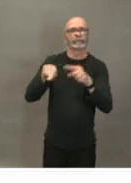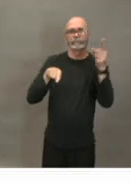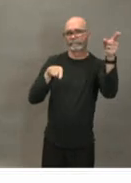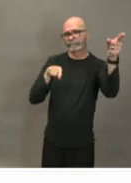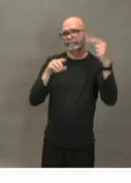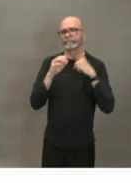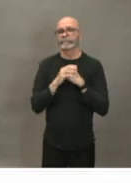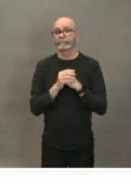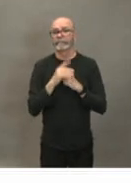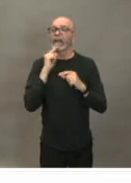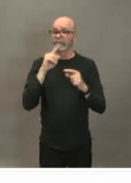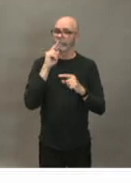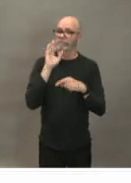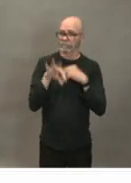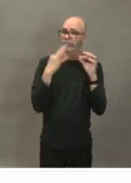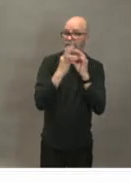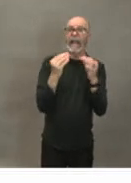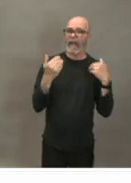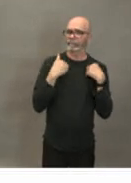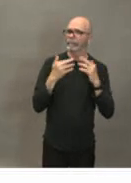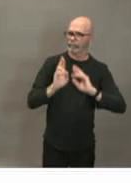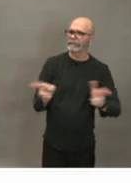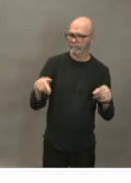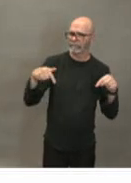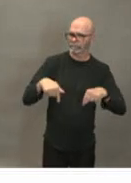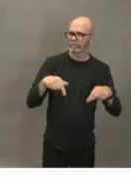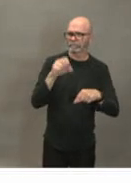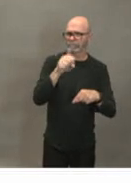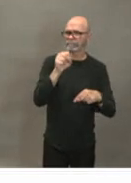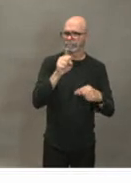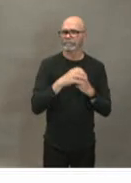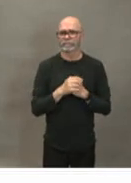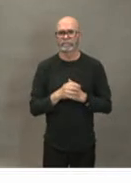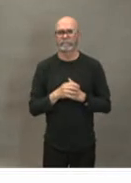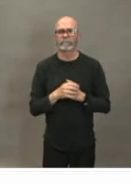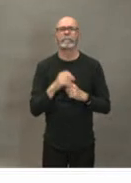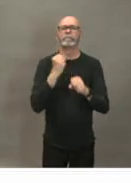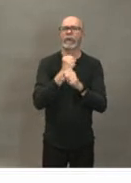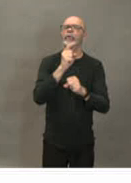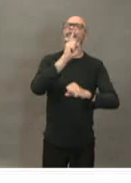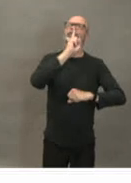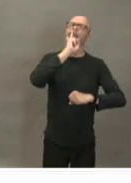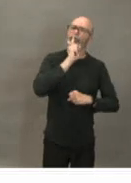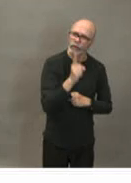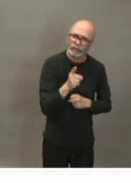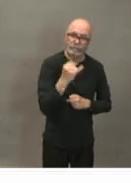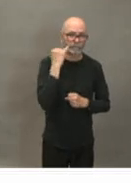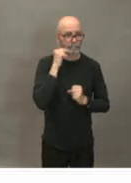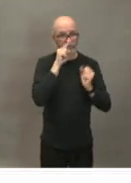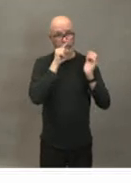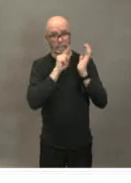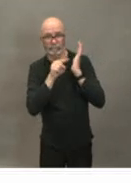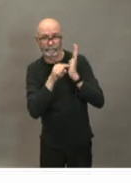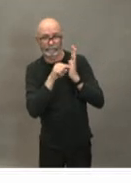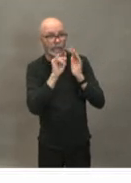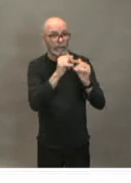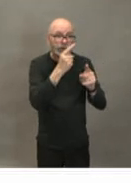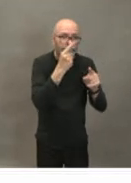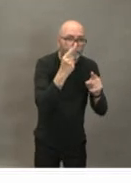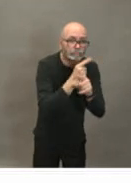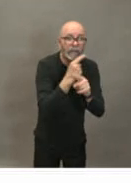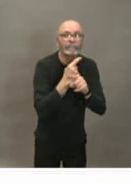halifax but to ensure that the the results that are coming out of there are accurate we've been sending them to the national